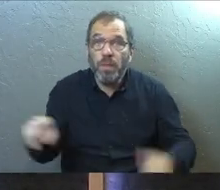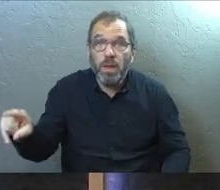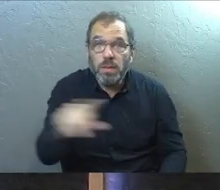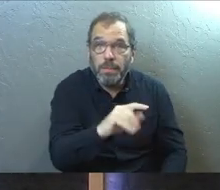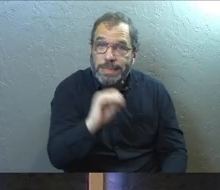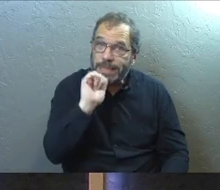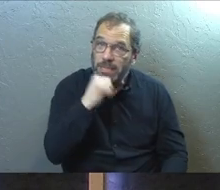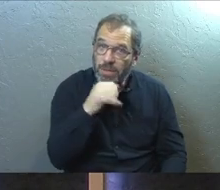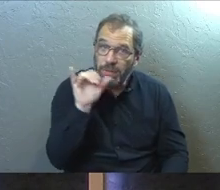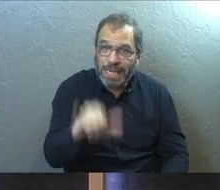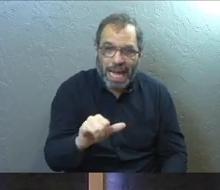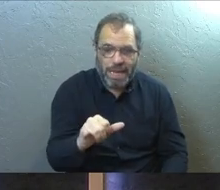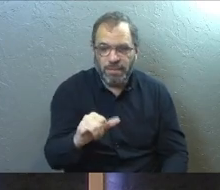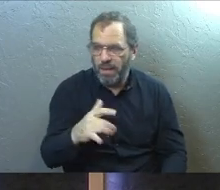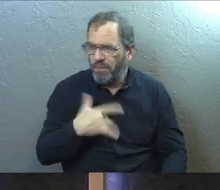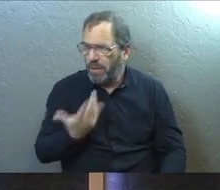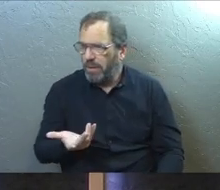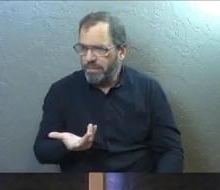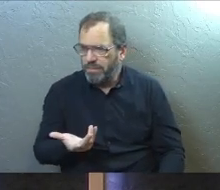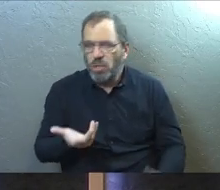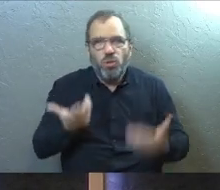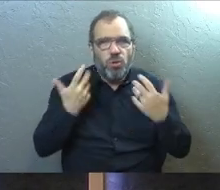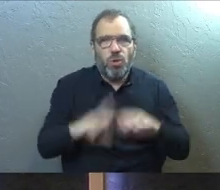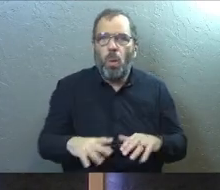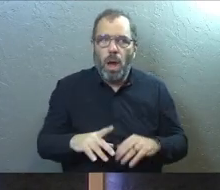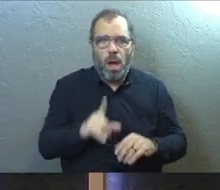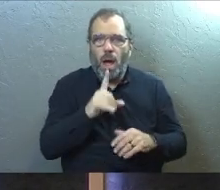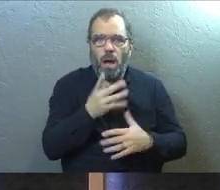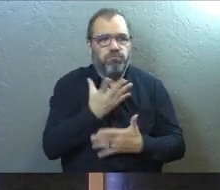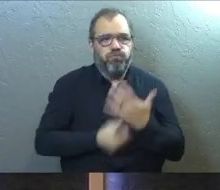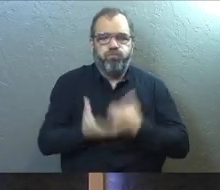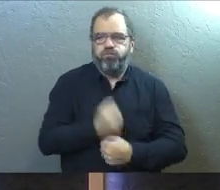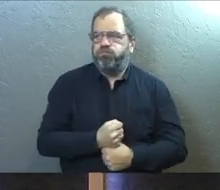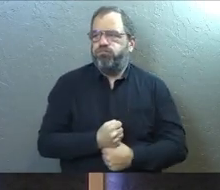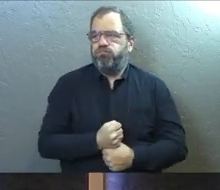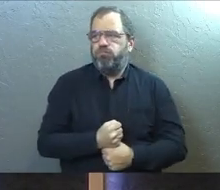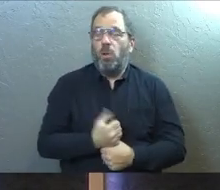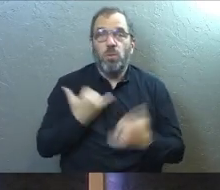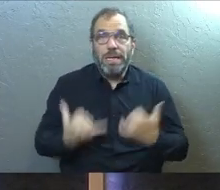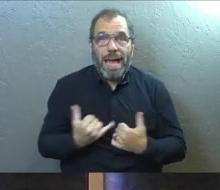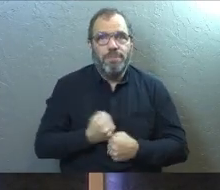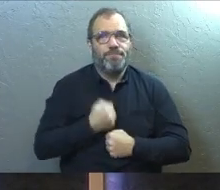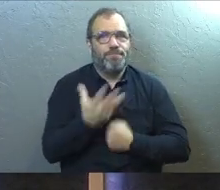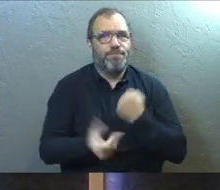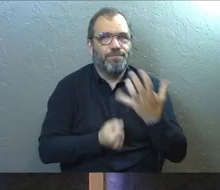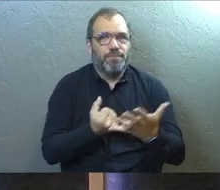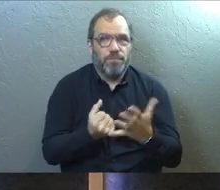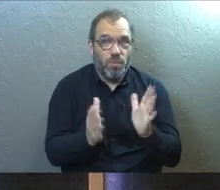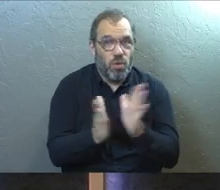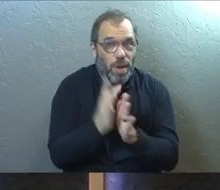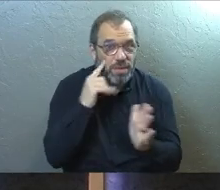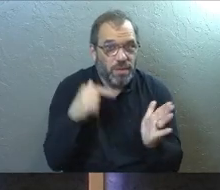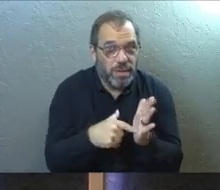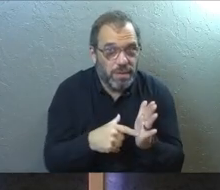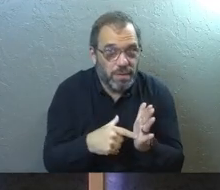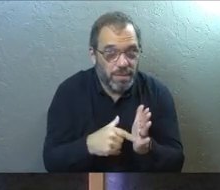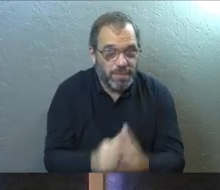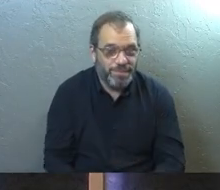guys are suffering through things that you don't feel like you can talk about. And so we're going to talk about it today because you asked for it.